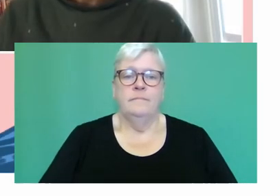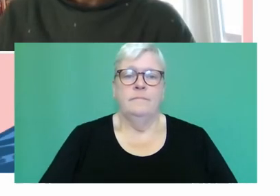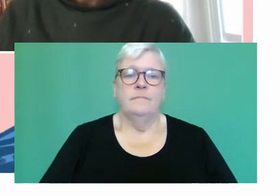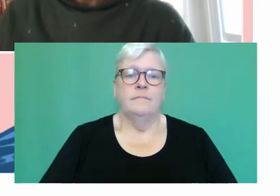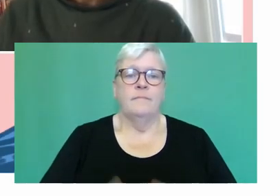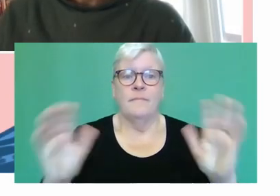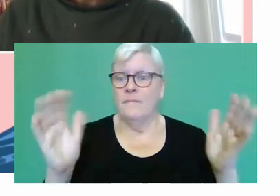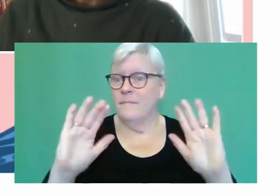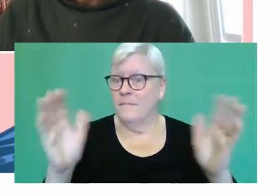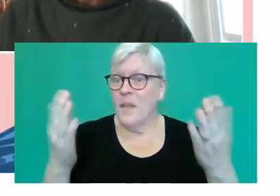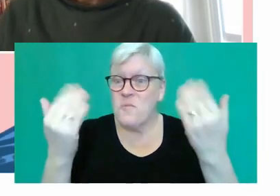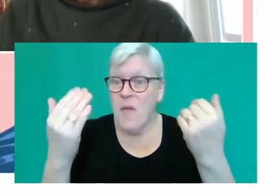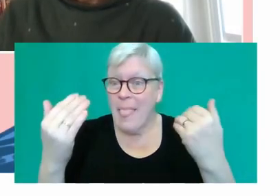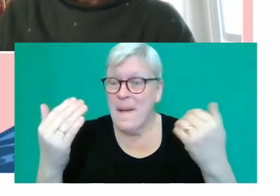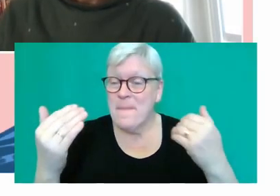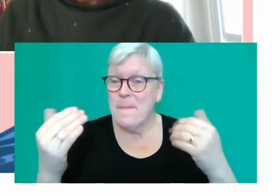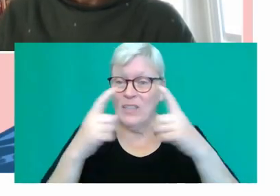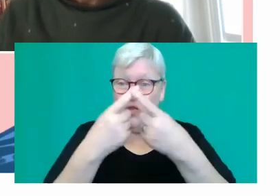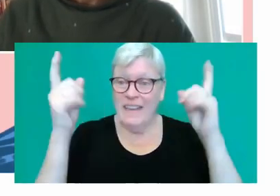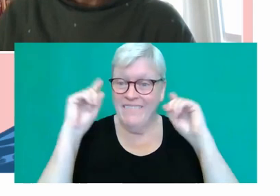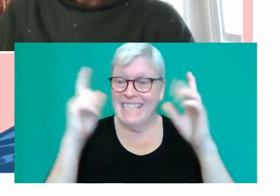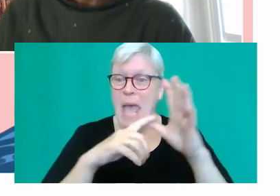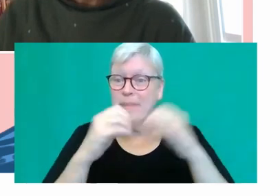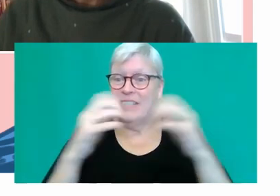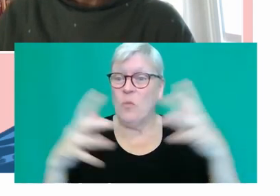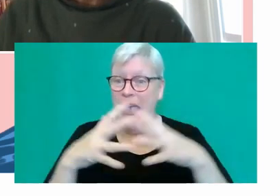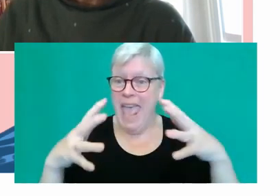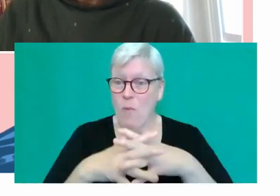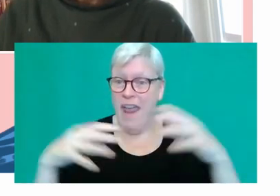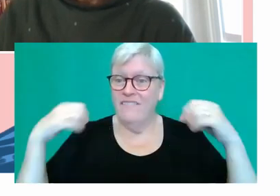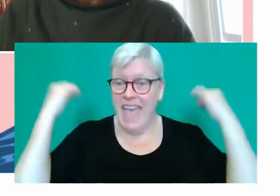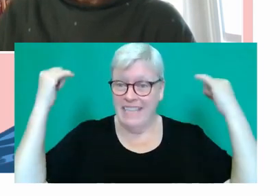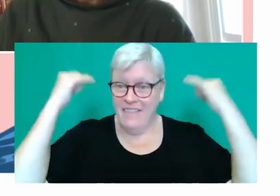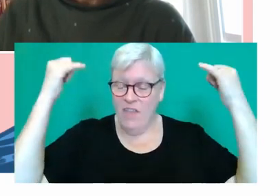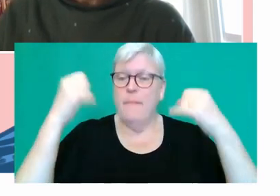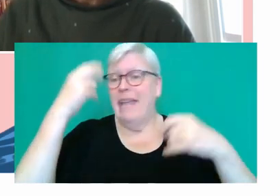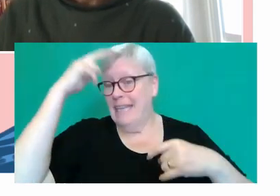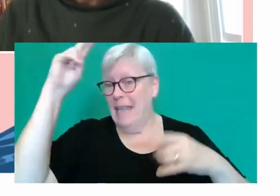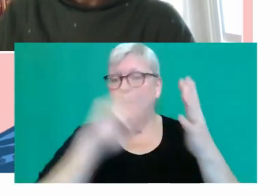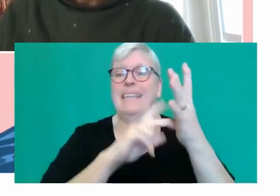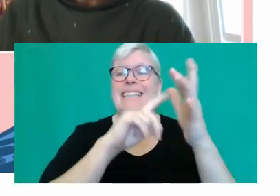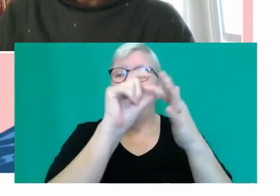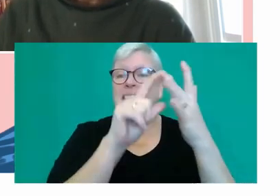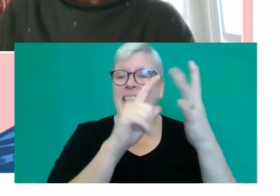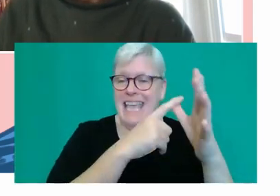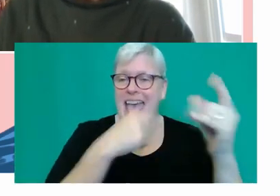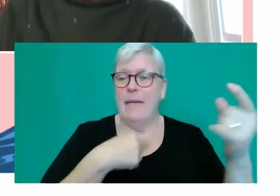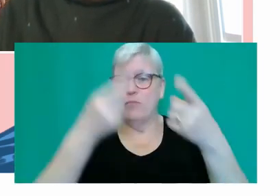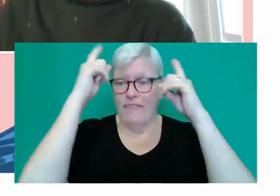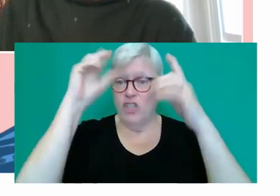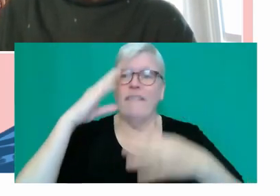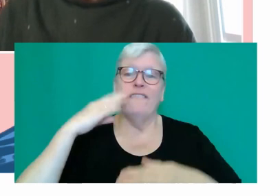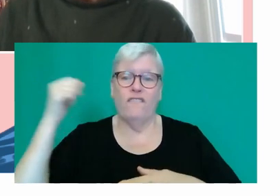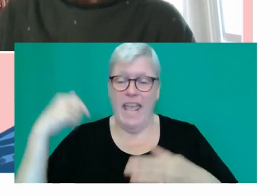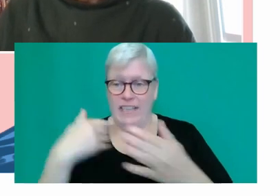Hello and welcome to the University of Aberdeen's Wayward Festival. My name is Nadia Kiwan, I am Professor of French and